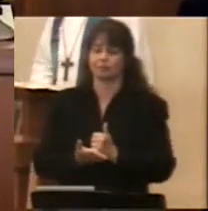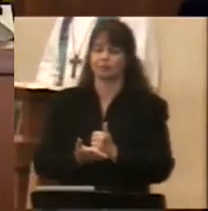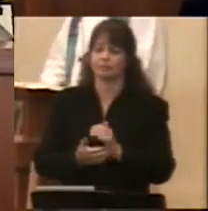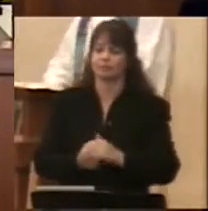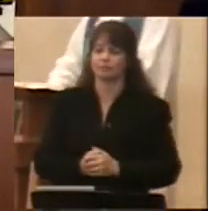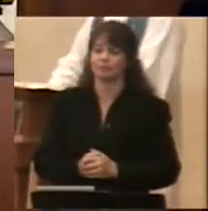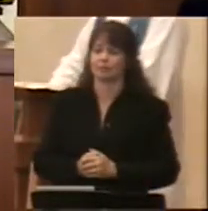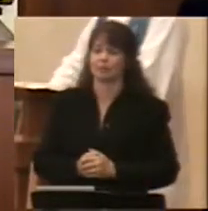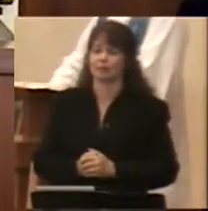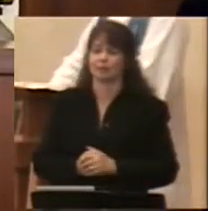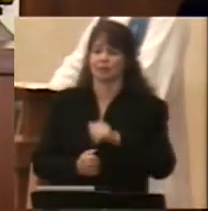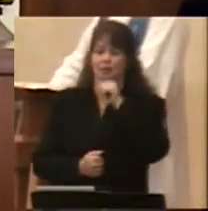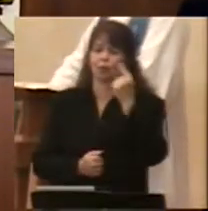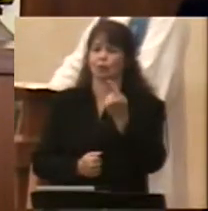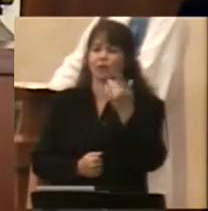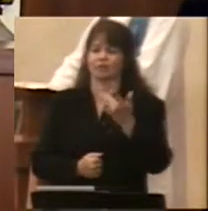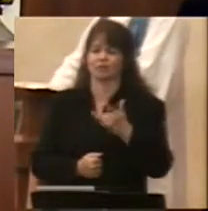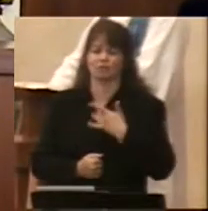the despair.